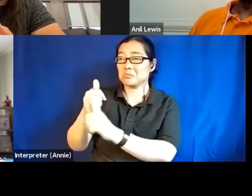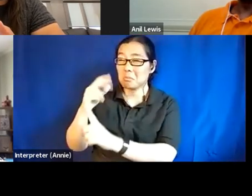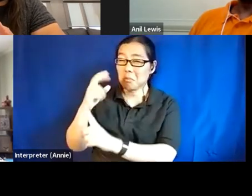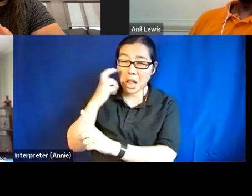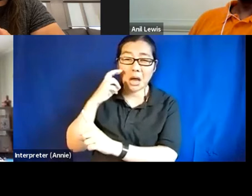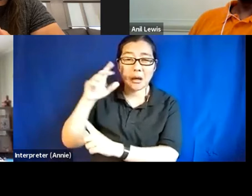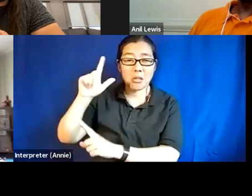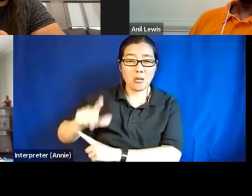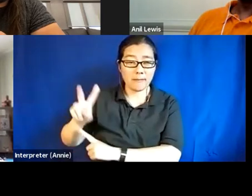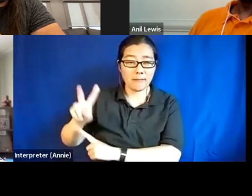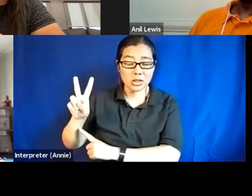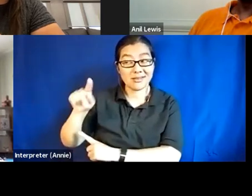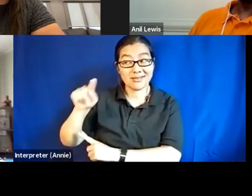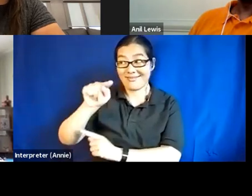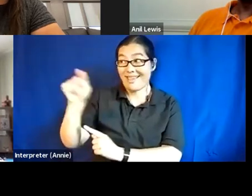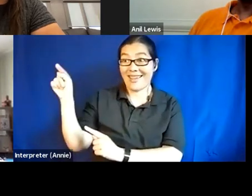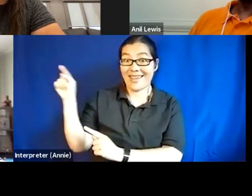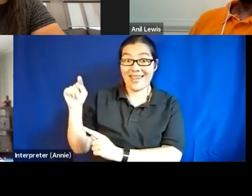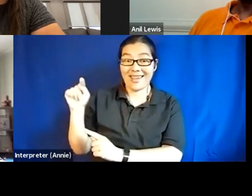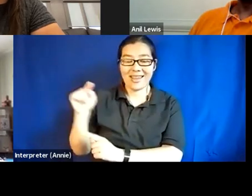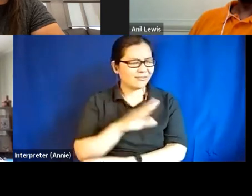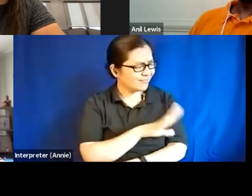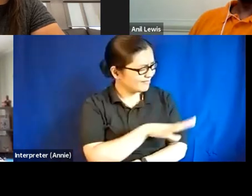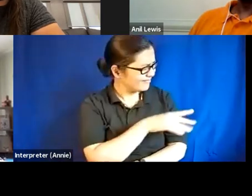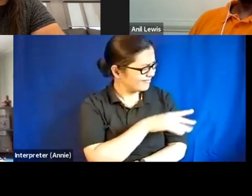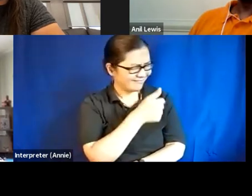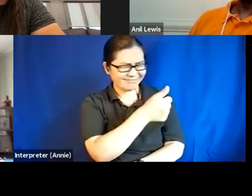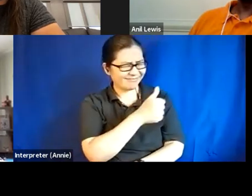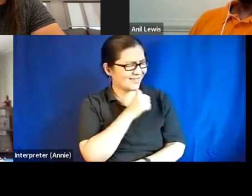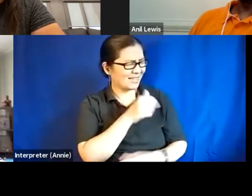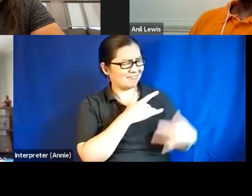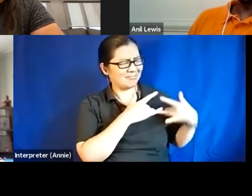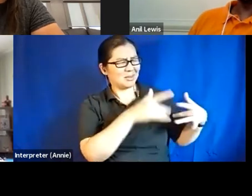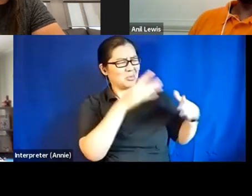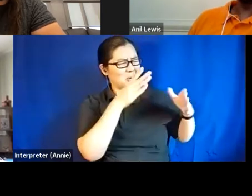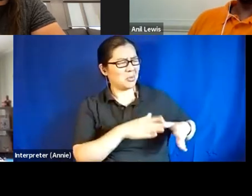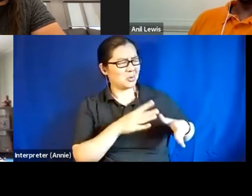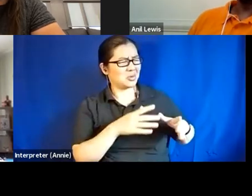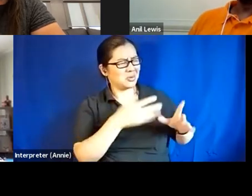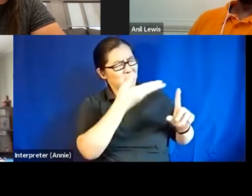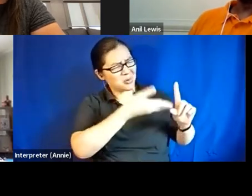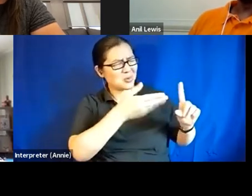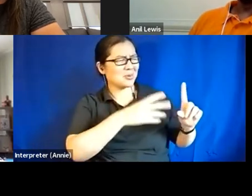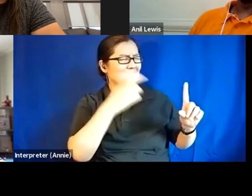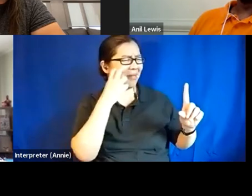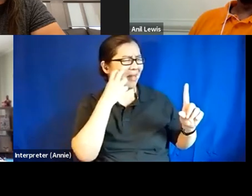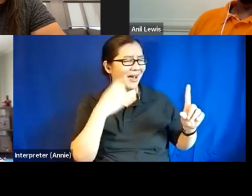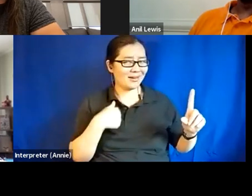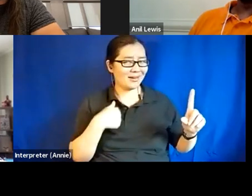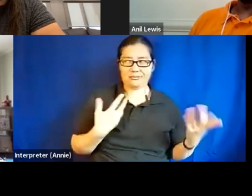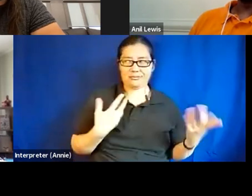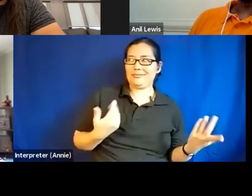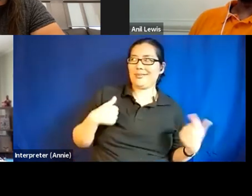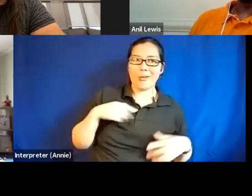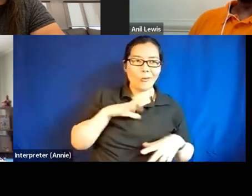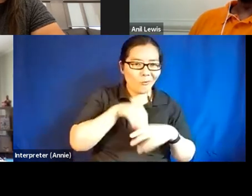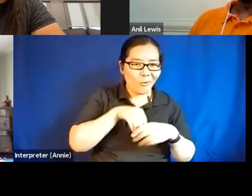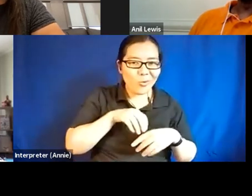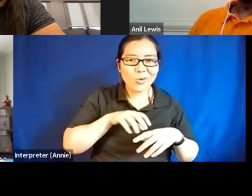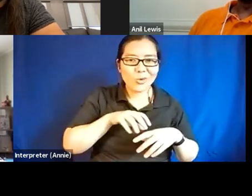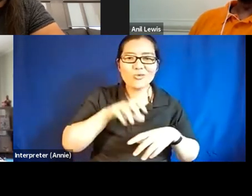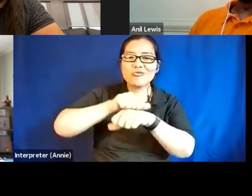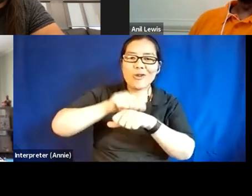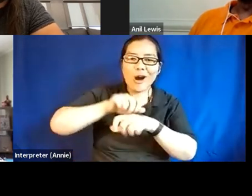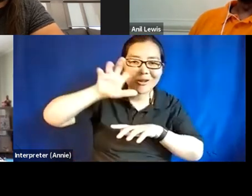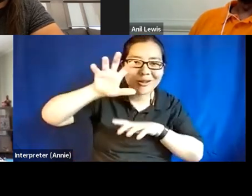me, they'll say, you're not the typical person who's blind. Like I, I, I do rock climbing and, and, and bouldering. I'm like,